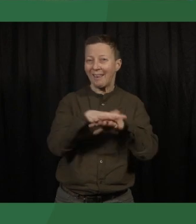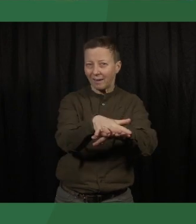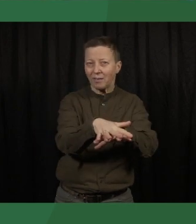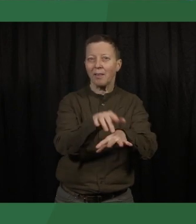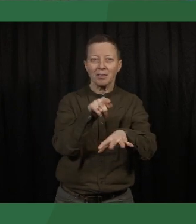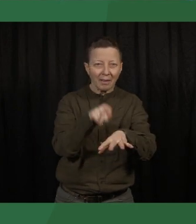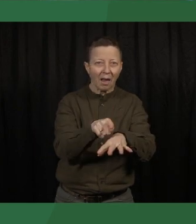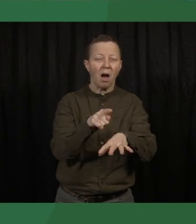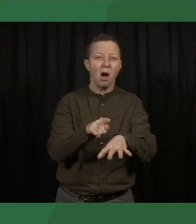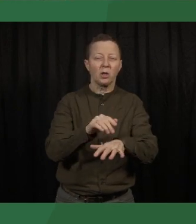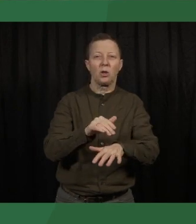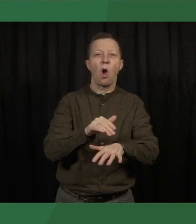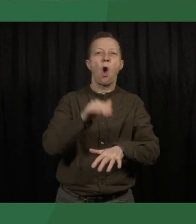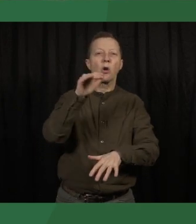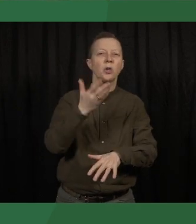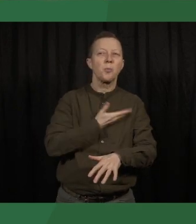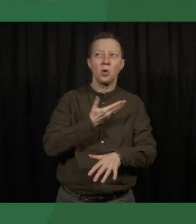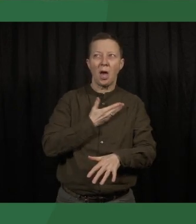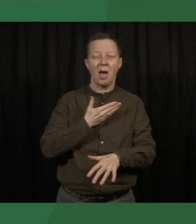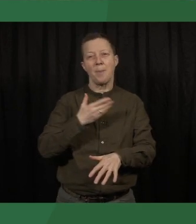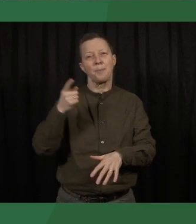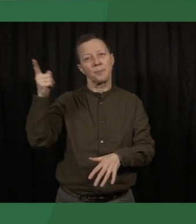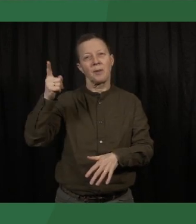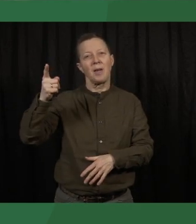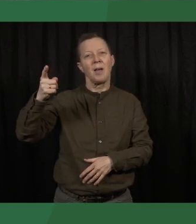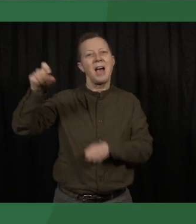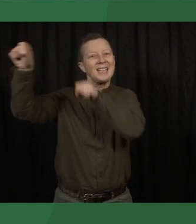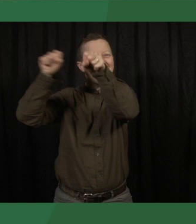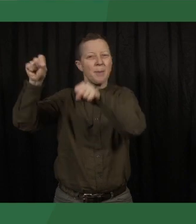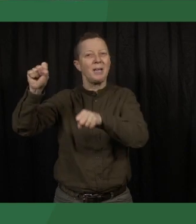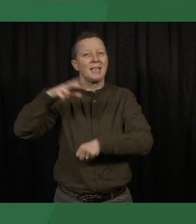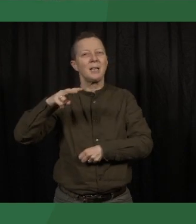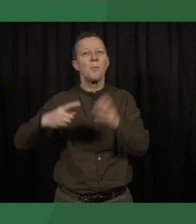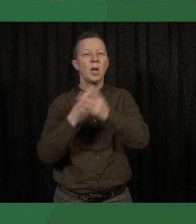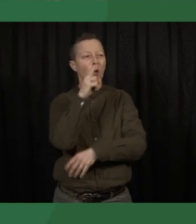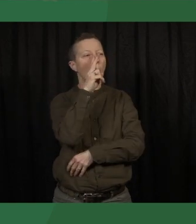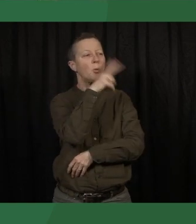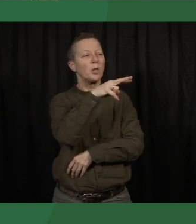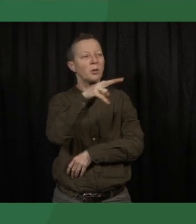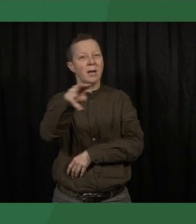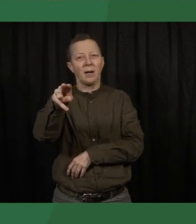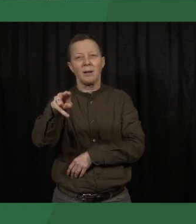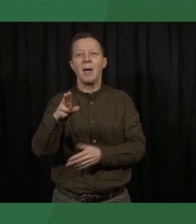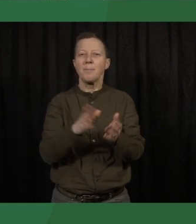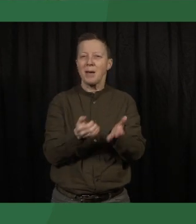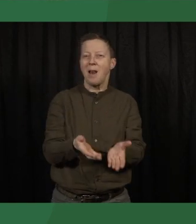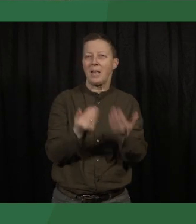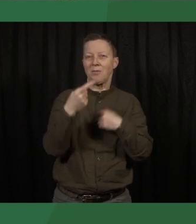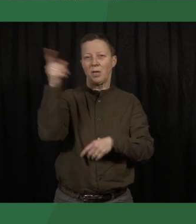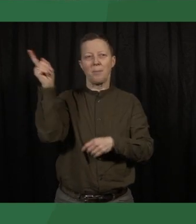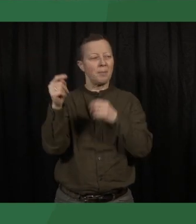greatly improved the regime's monitoring capabilities, making it easier for them to identify